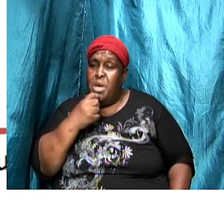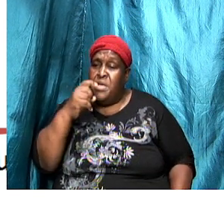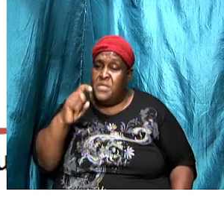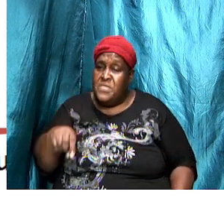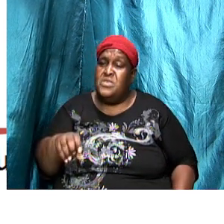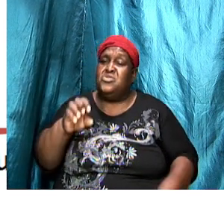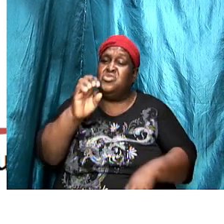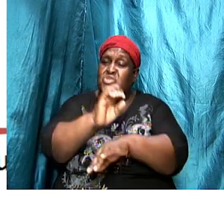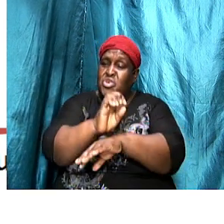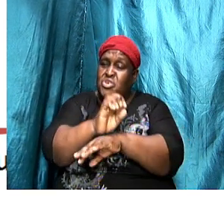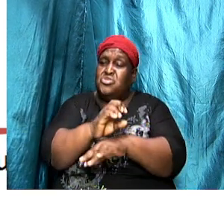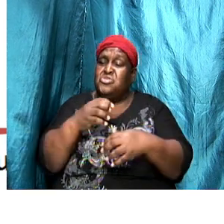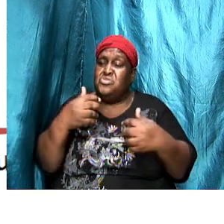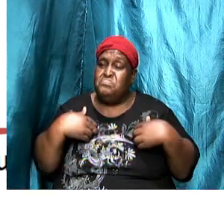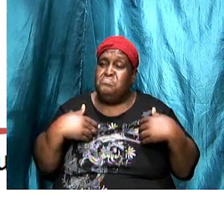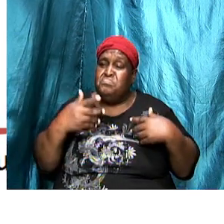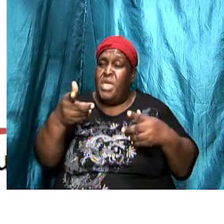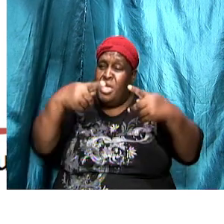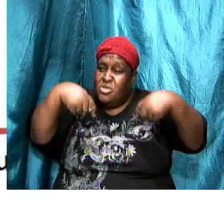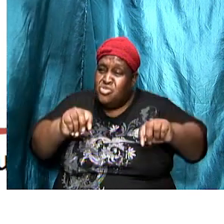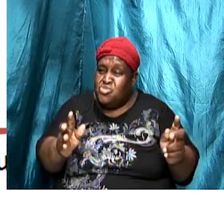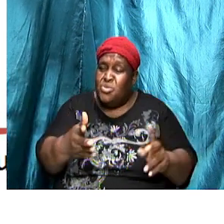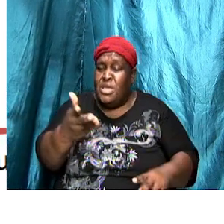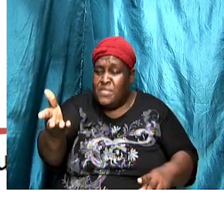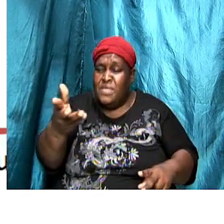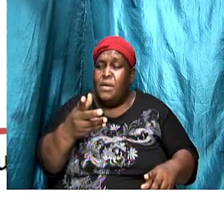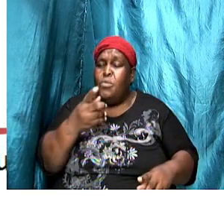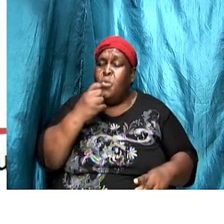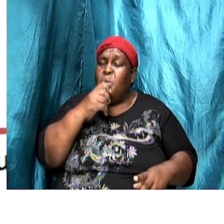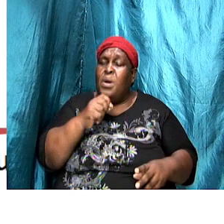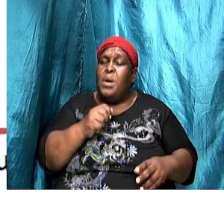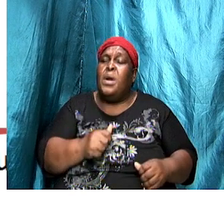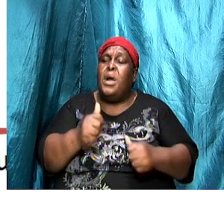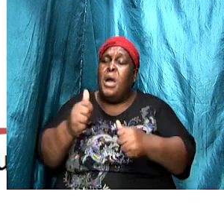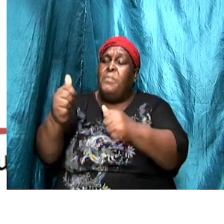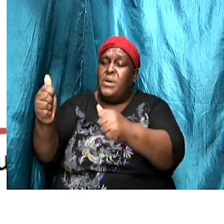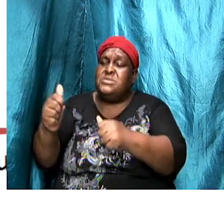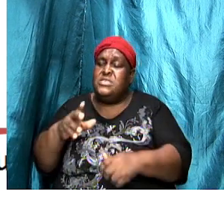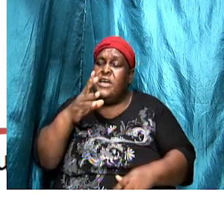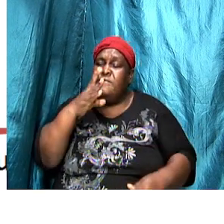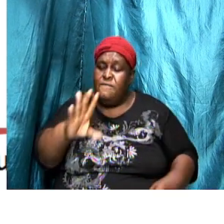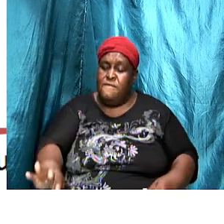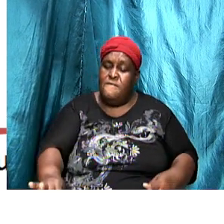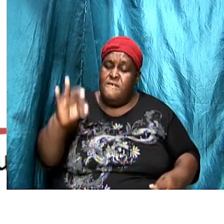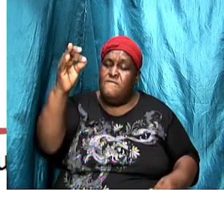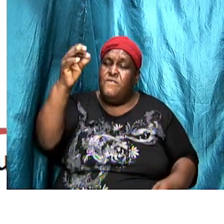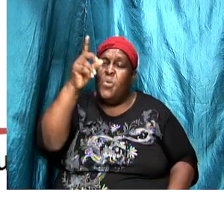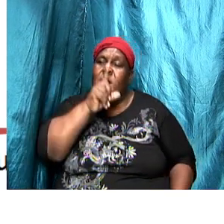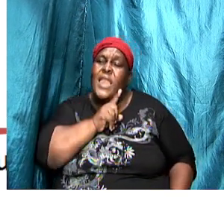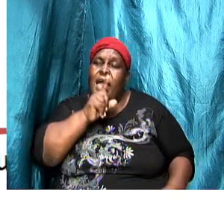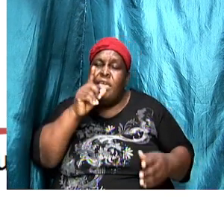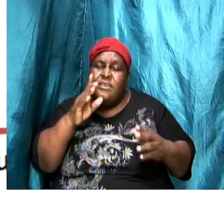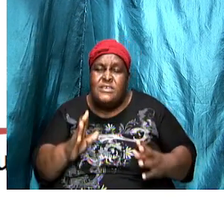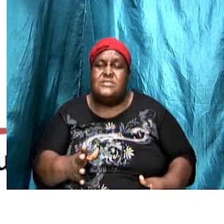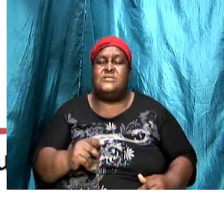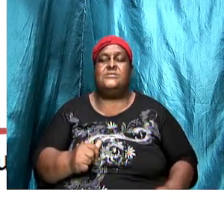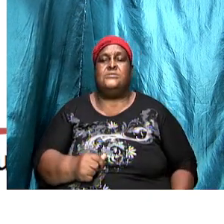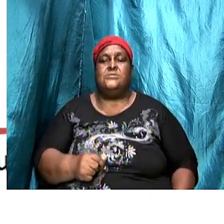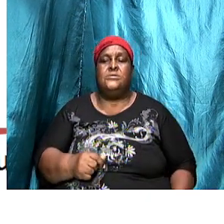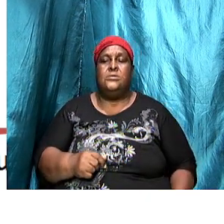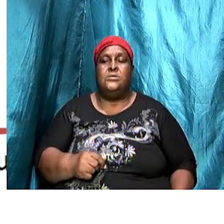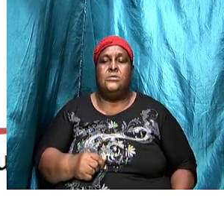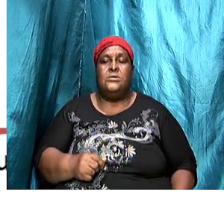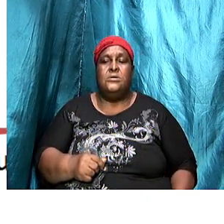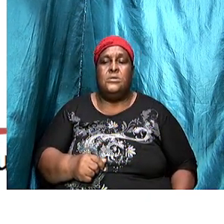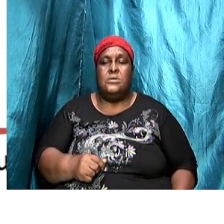they tried them that say that they are apostles and are not and have found them to be liars it was the apostle Paul in Acts 28 and verse